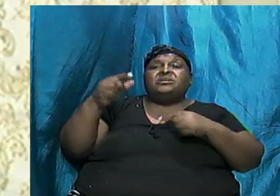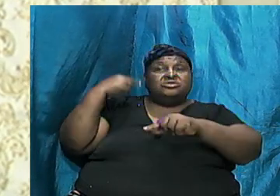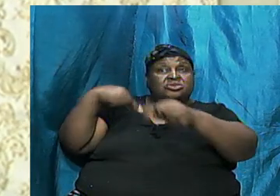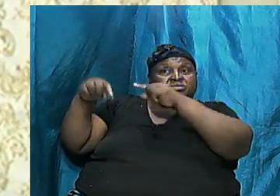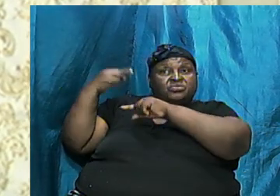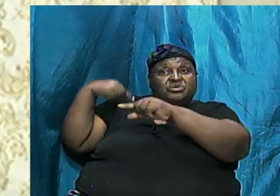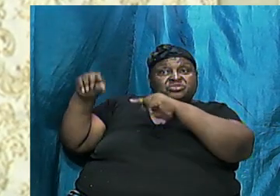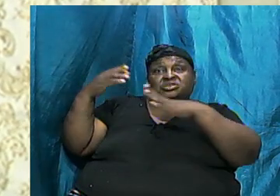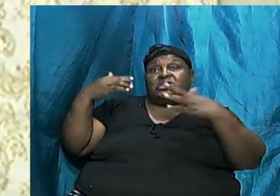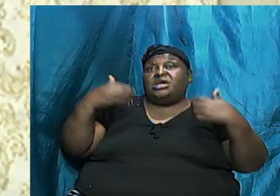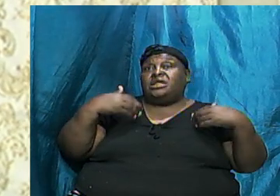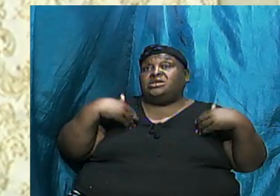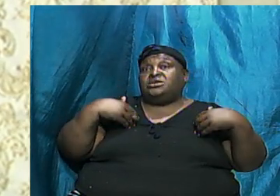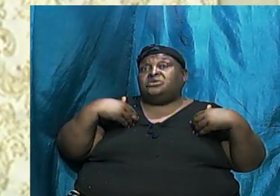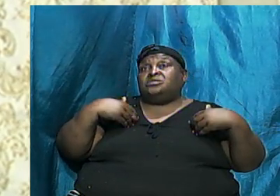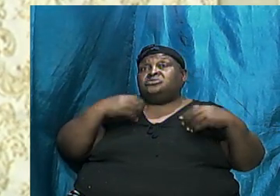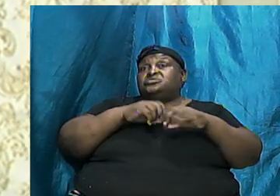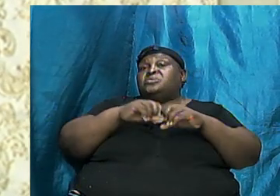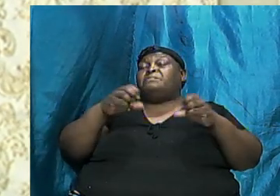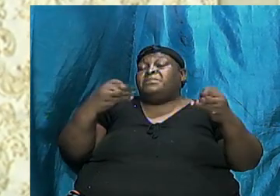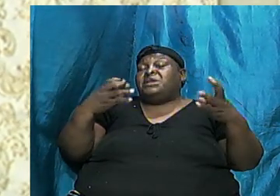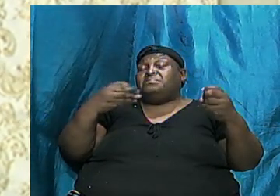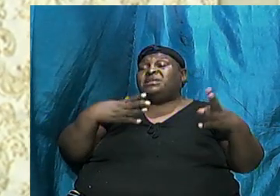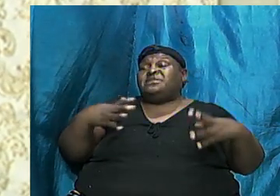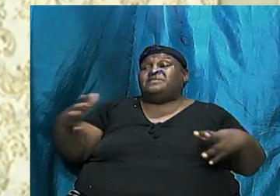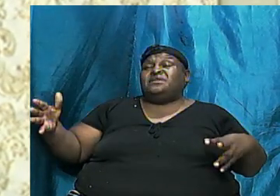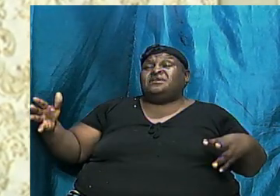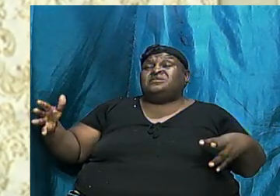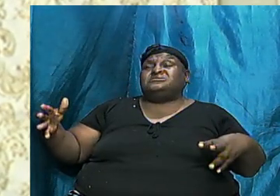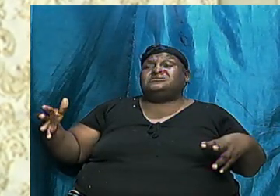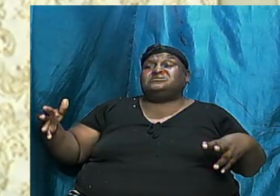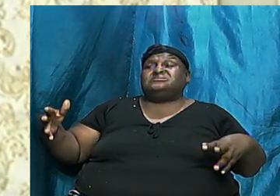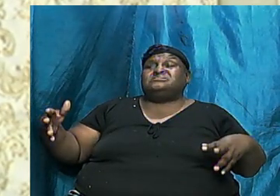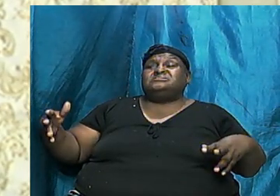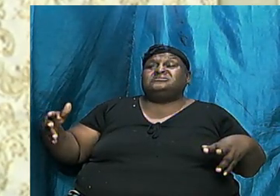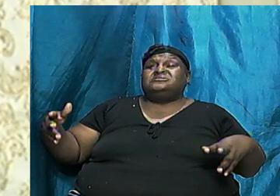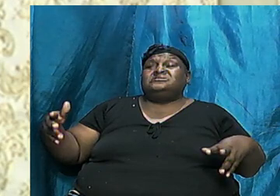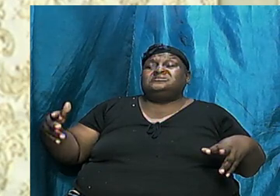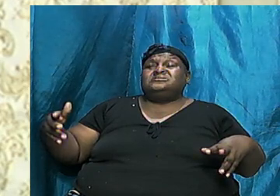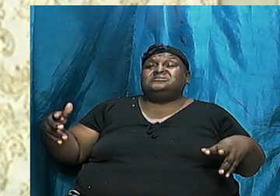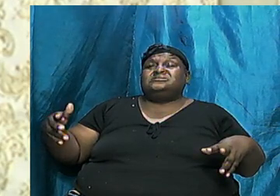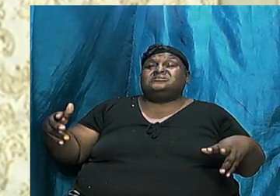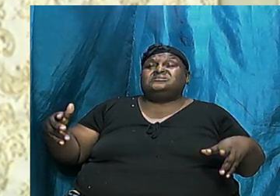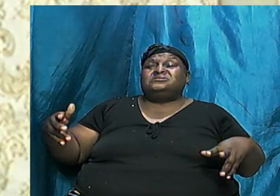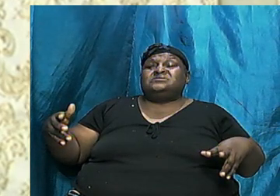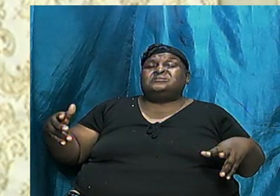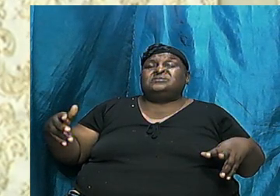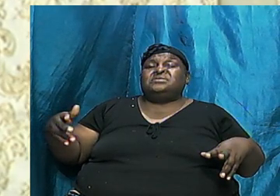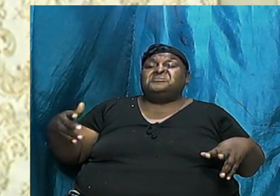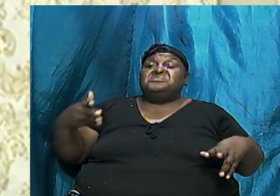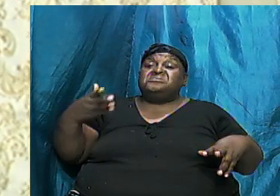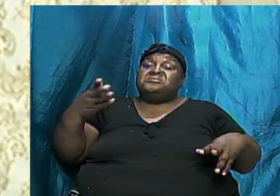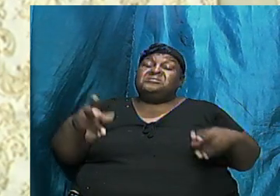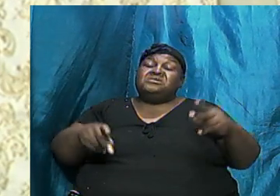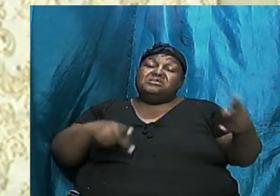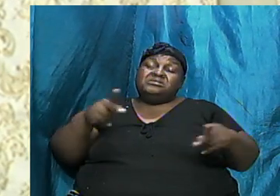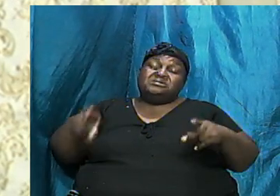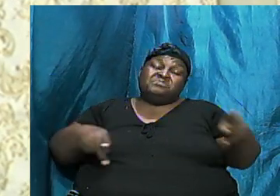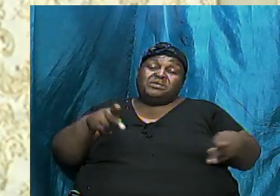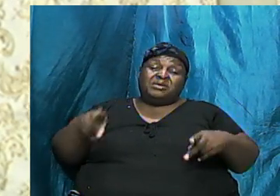And So A Lot Of The Things A Lot Of The Things That These People